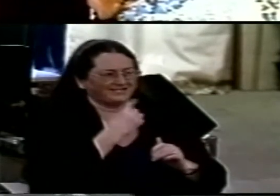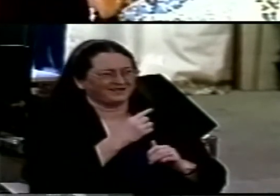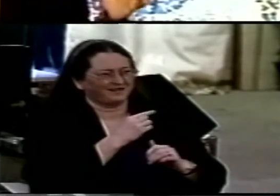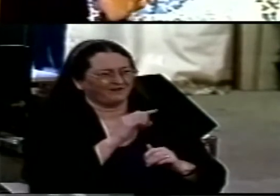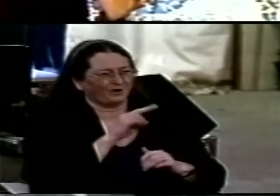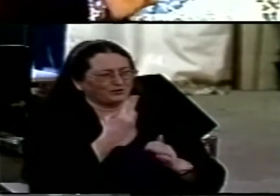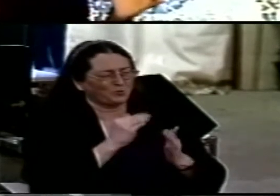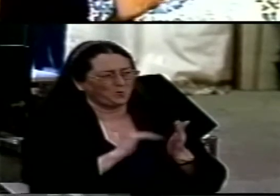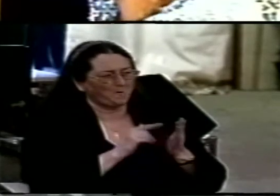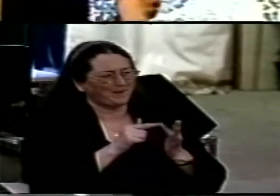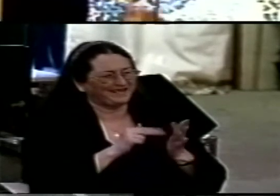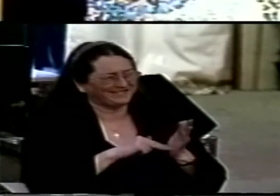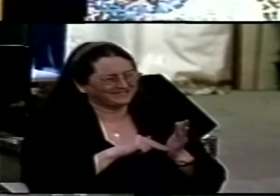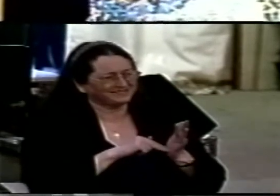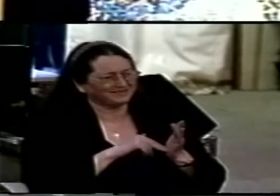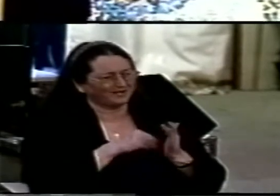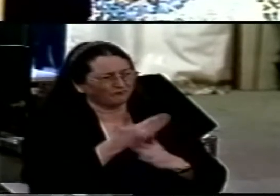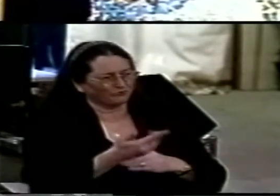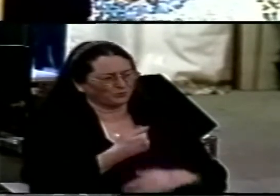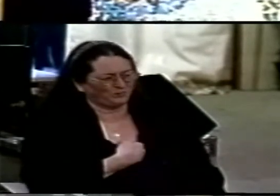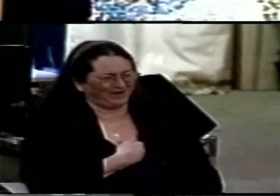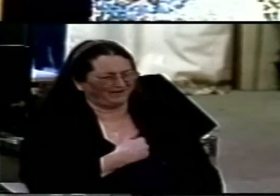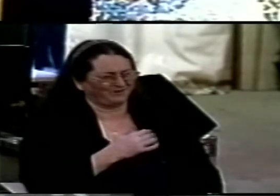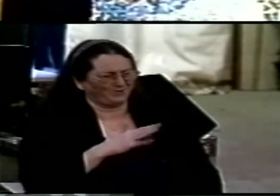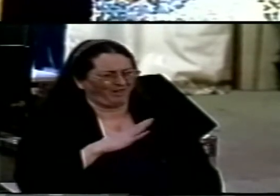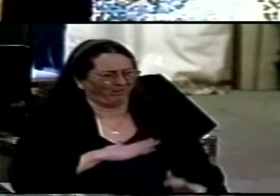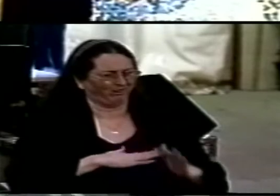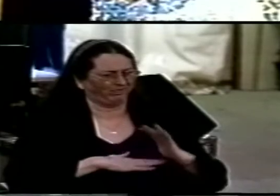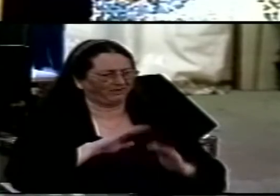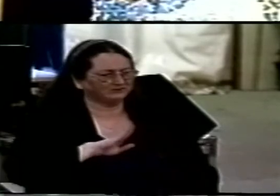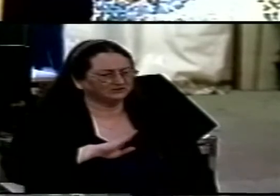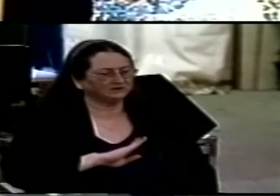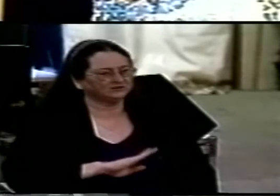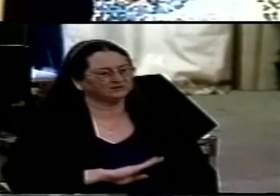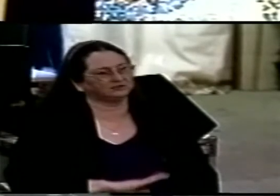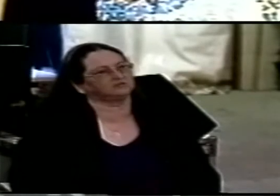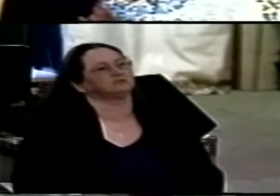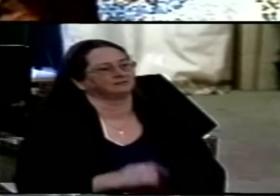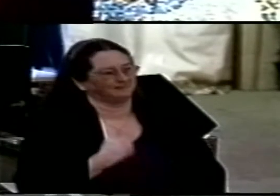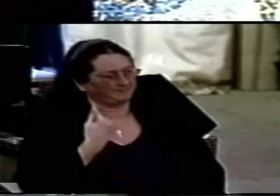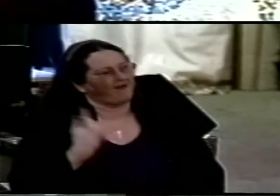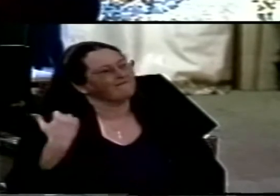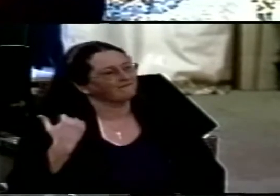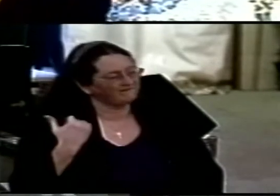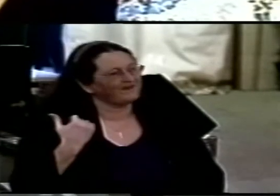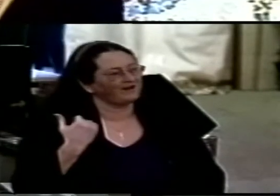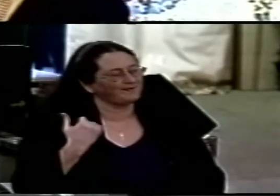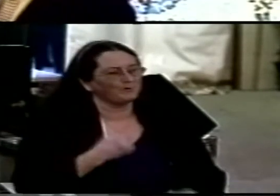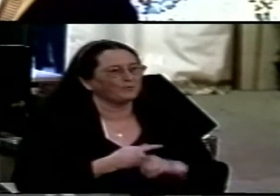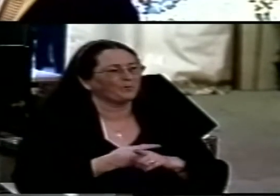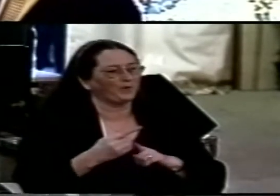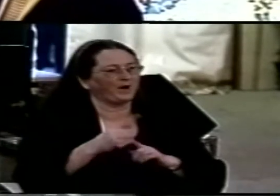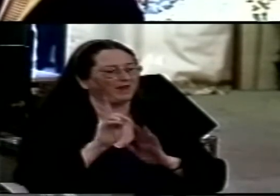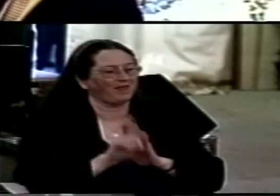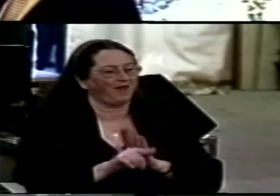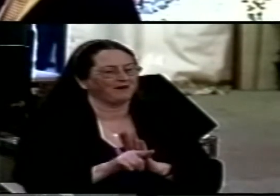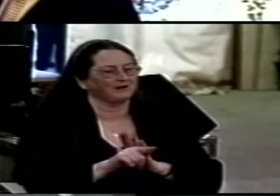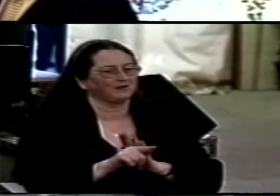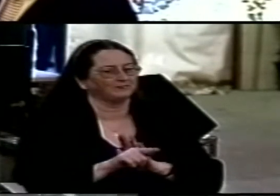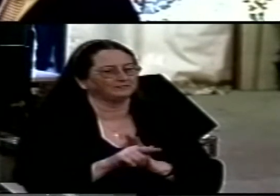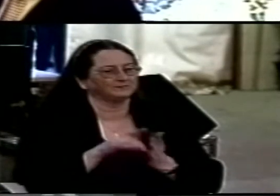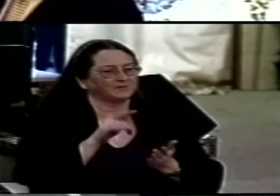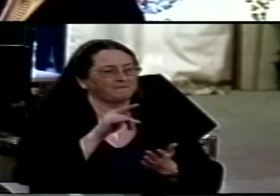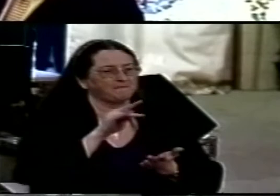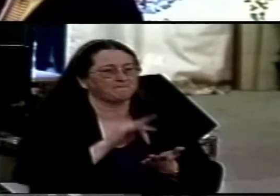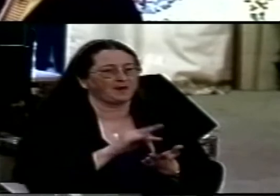two minutes that was my intro and I was sort of sagging and then about a week later I met I was in the middle